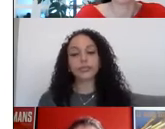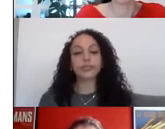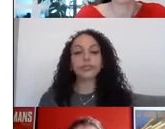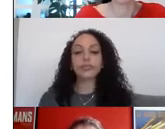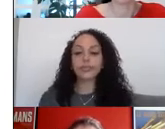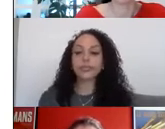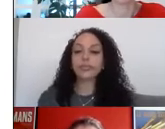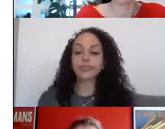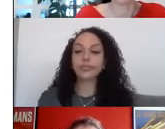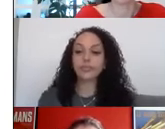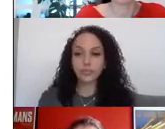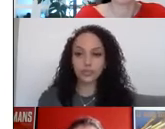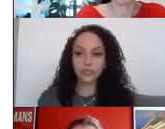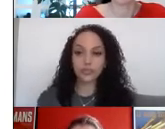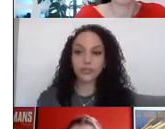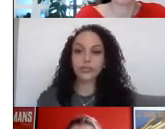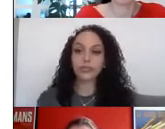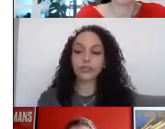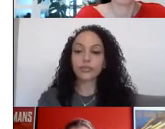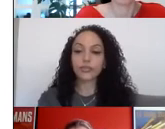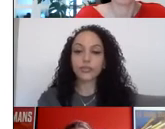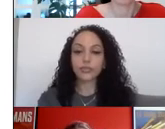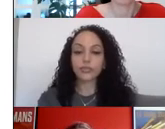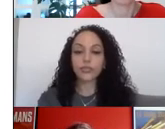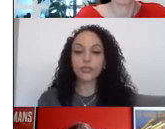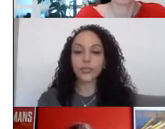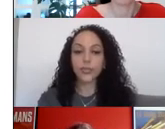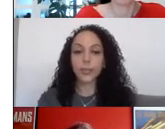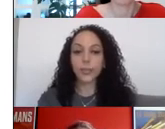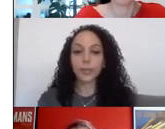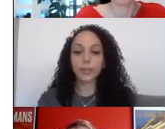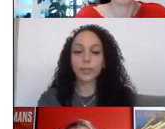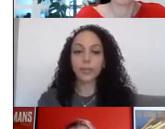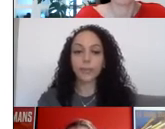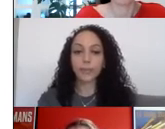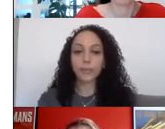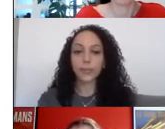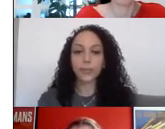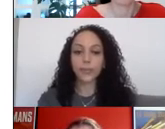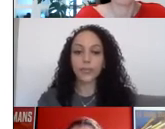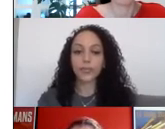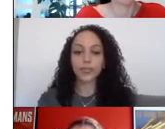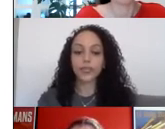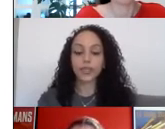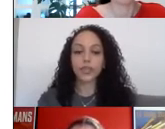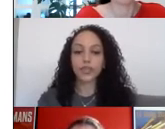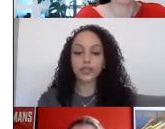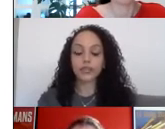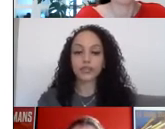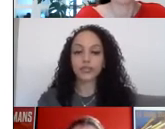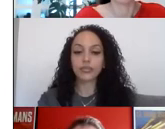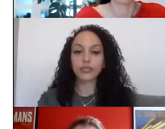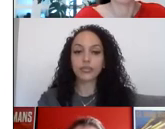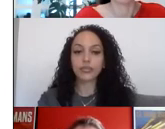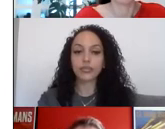I thought it might be useful to share with you some examples of what I put in my statement. Using the CPD standards to structure mine, it came together a bit